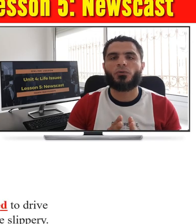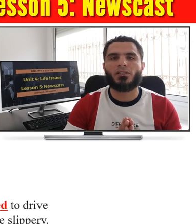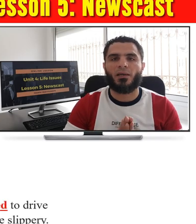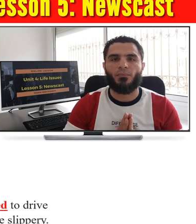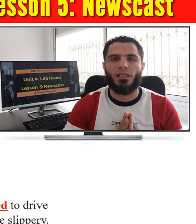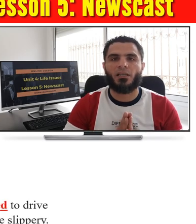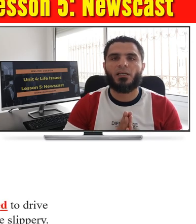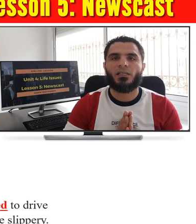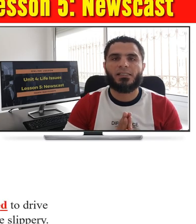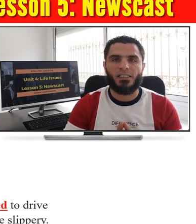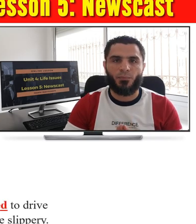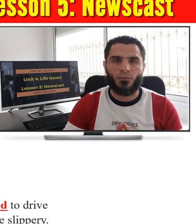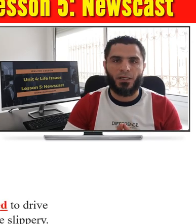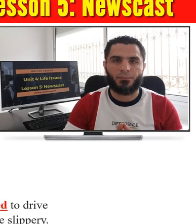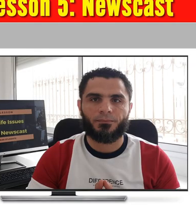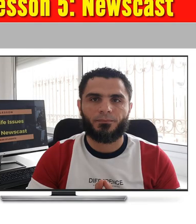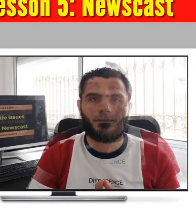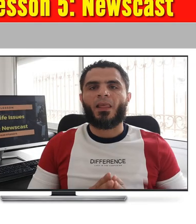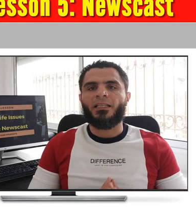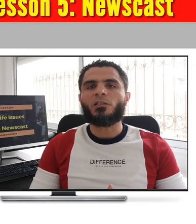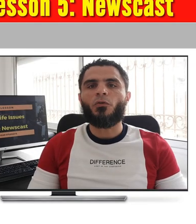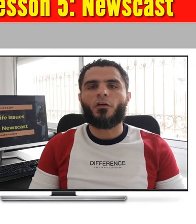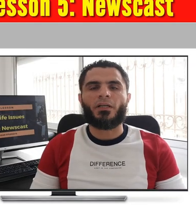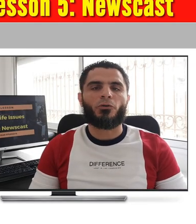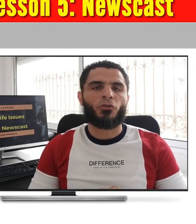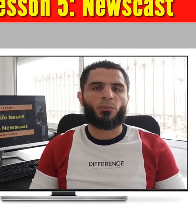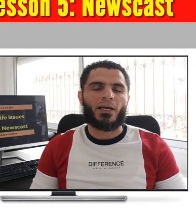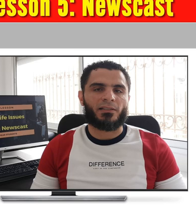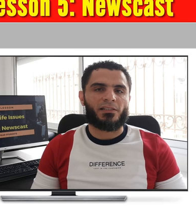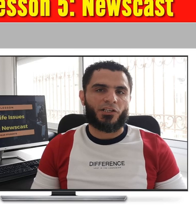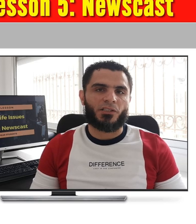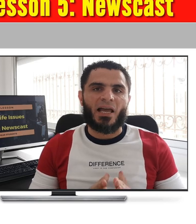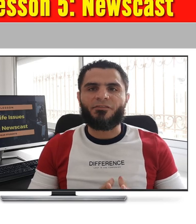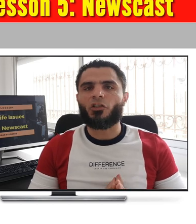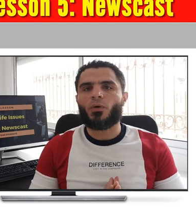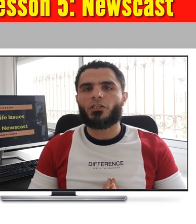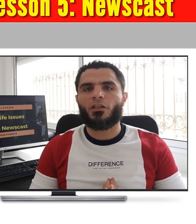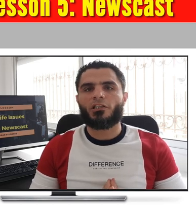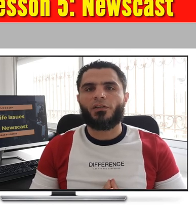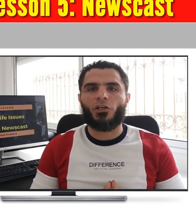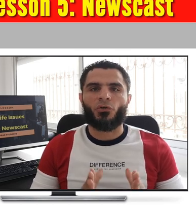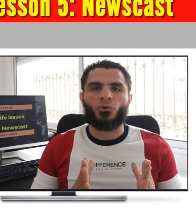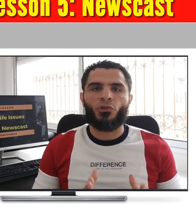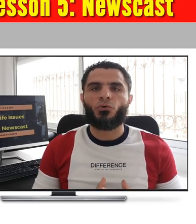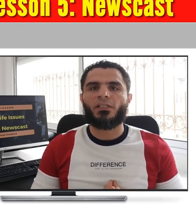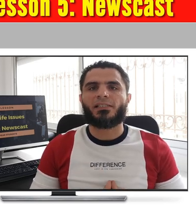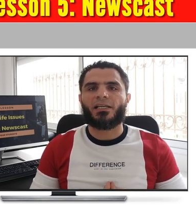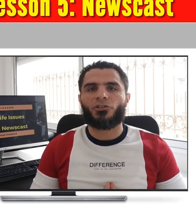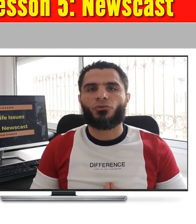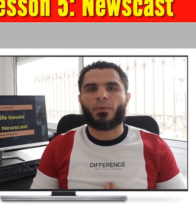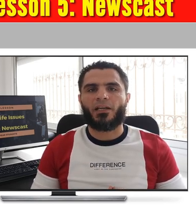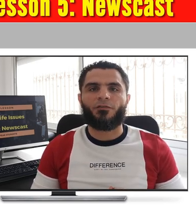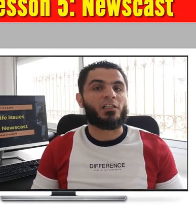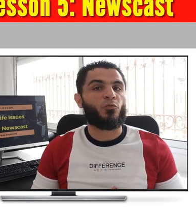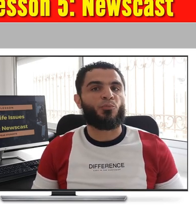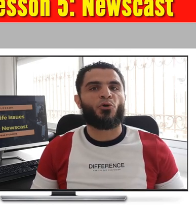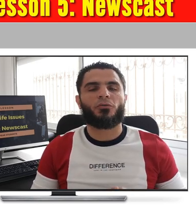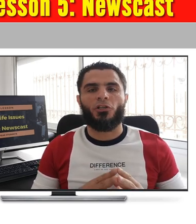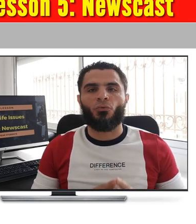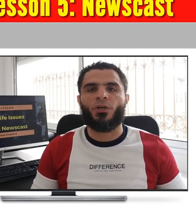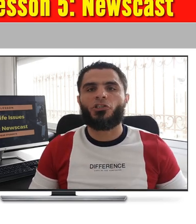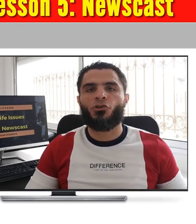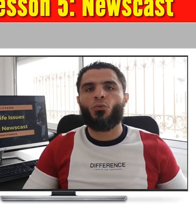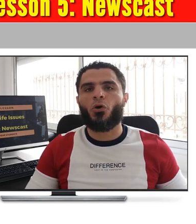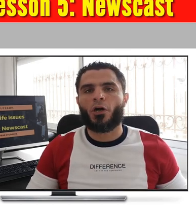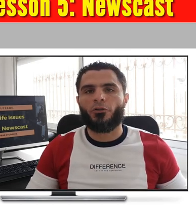as roads can be slippery. Let's move on now to the practice section. After watching this video, you decided to write a Facebook